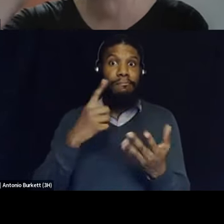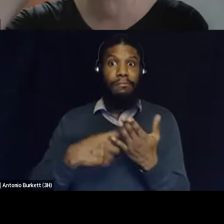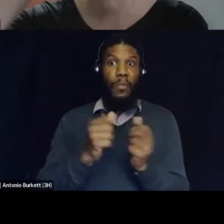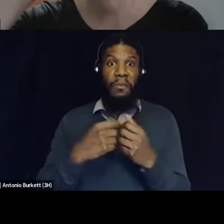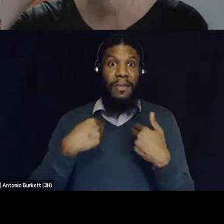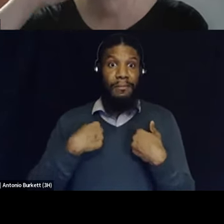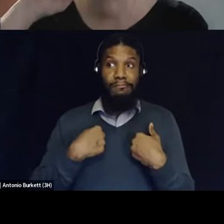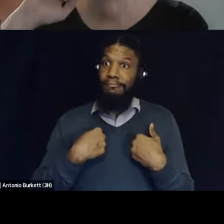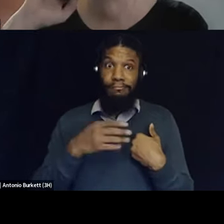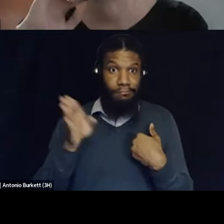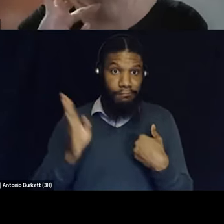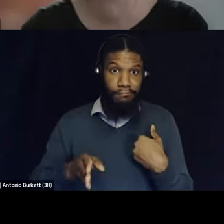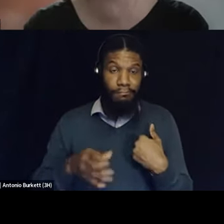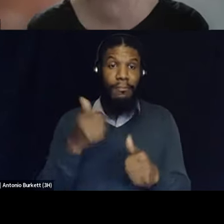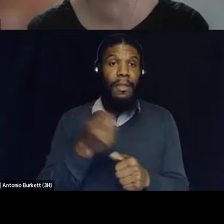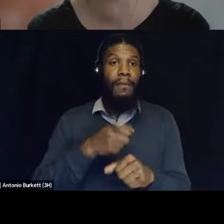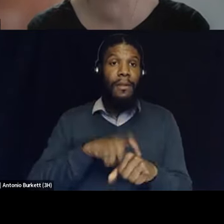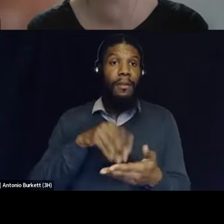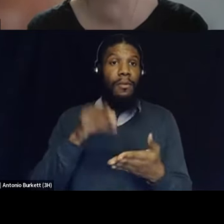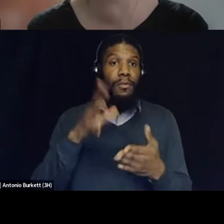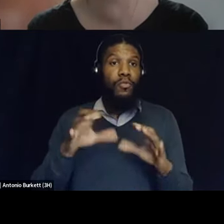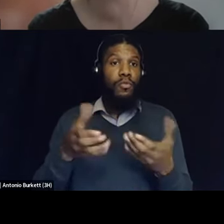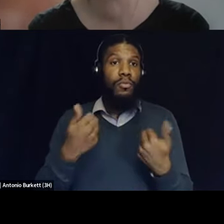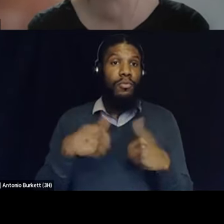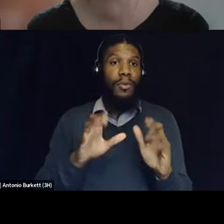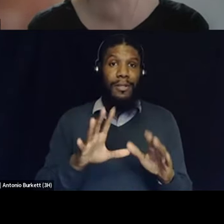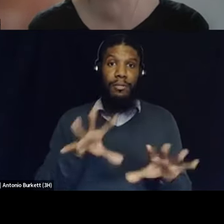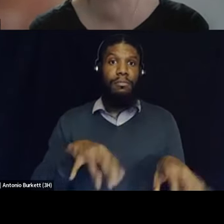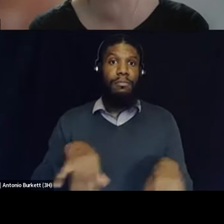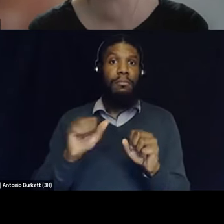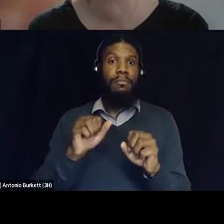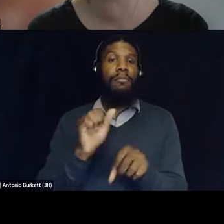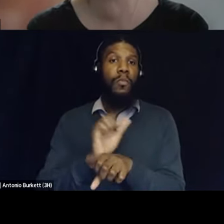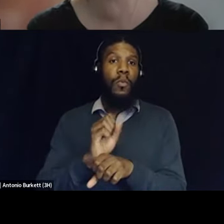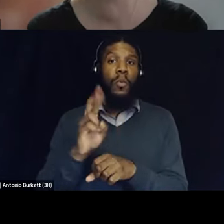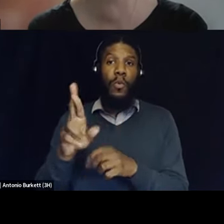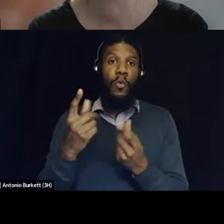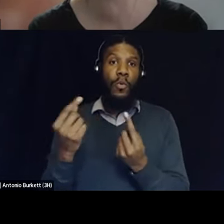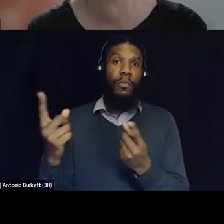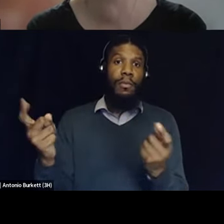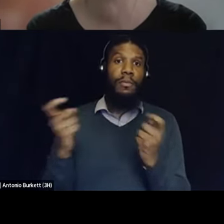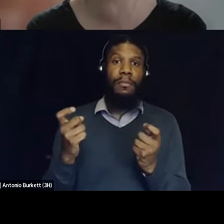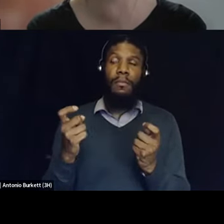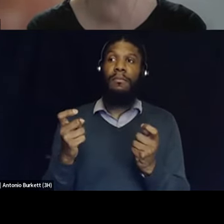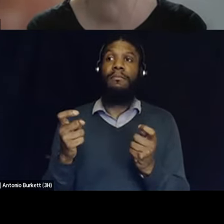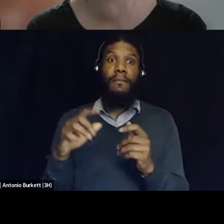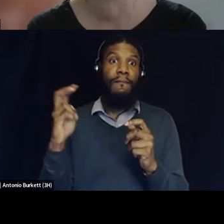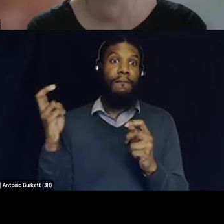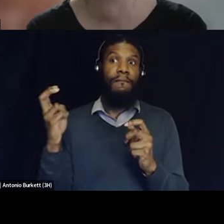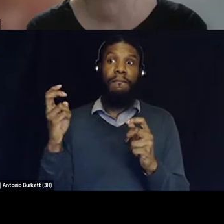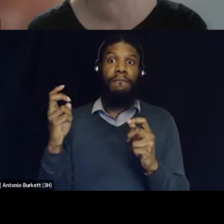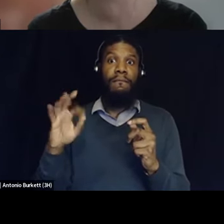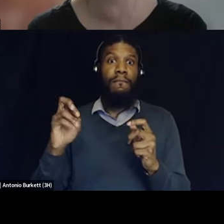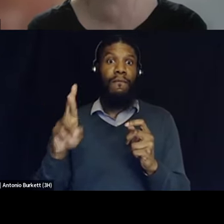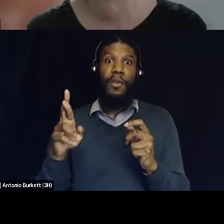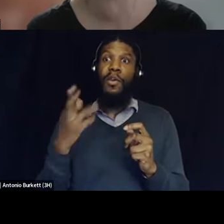organizing a protest whenever they're trying to do like a worker recruitment fair trust me that they will reach out to them and respond